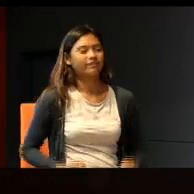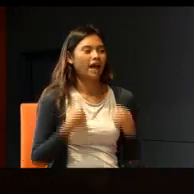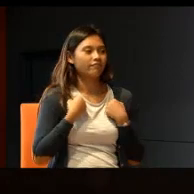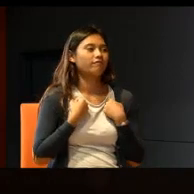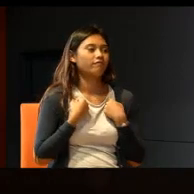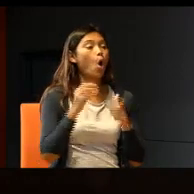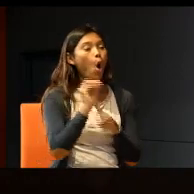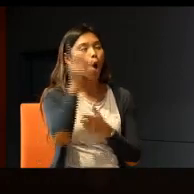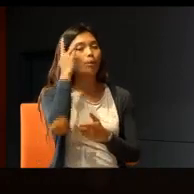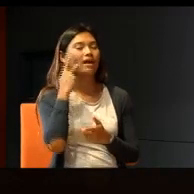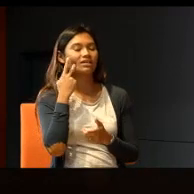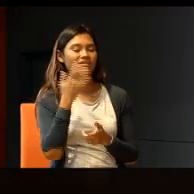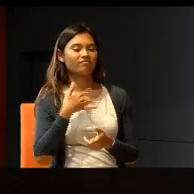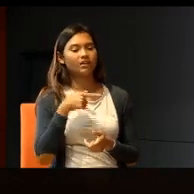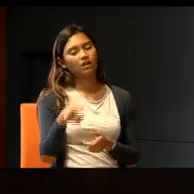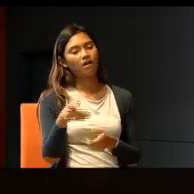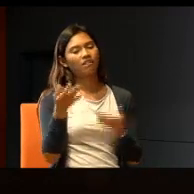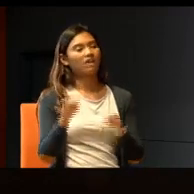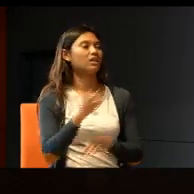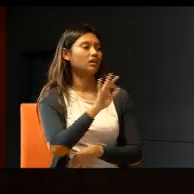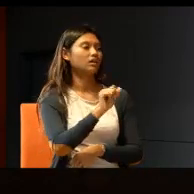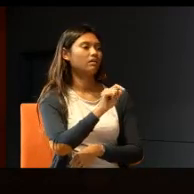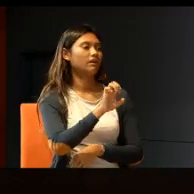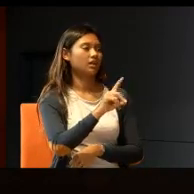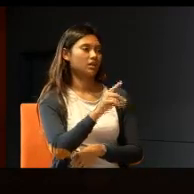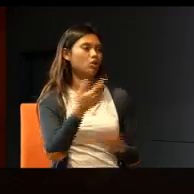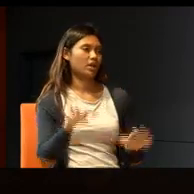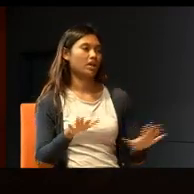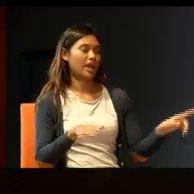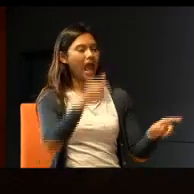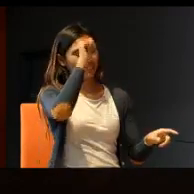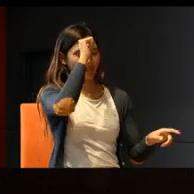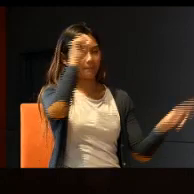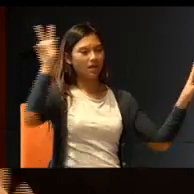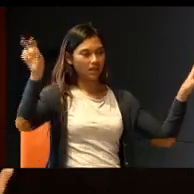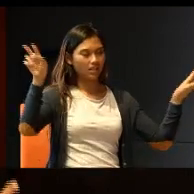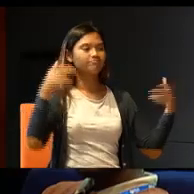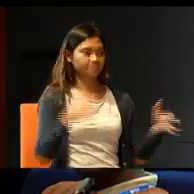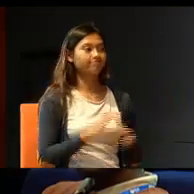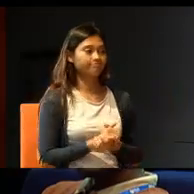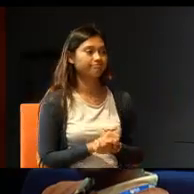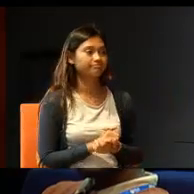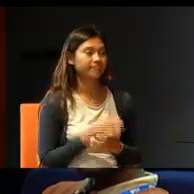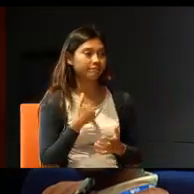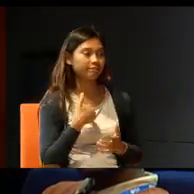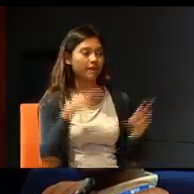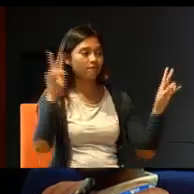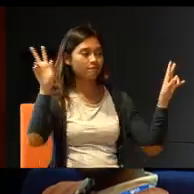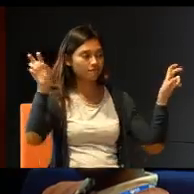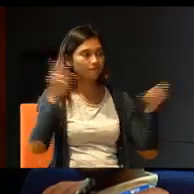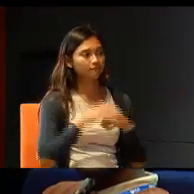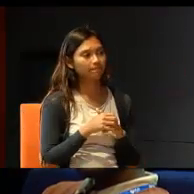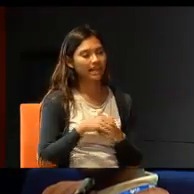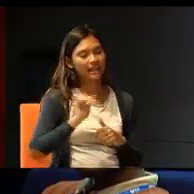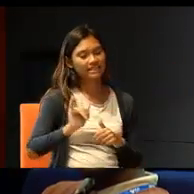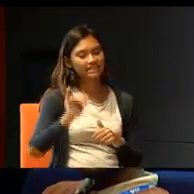feel this is the kid's fate. You know, in Tamil, we say vidi. That means this is the fate. We have to accept